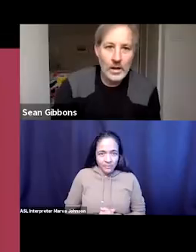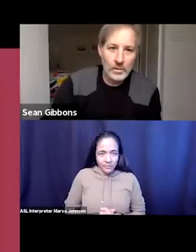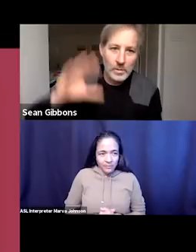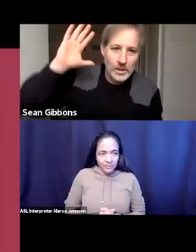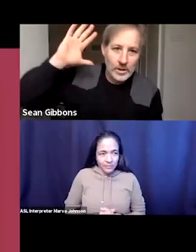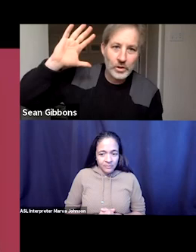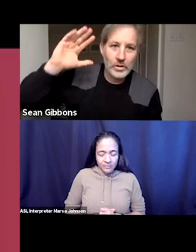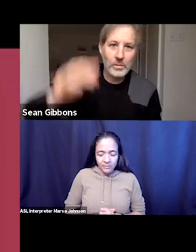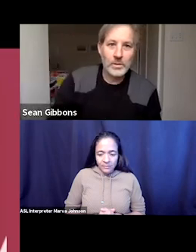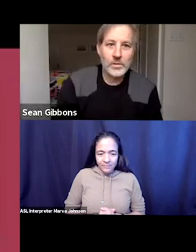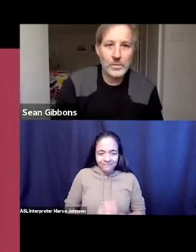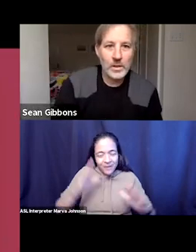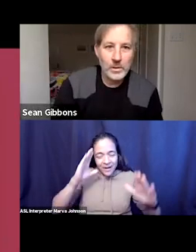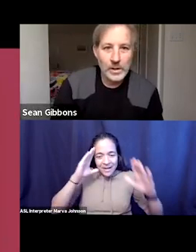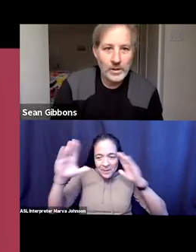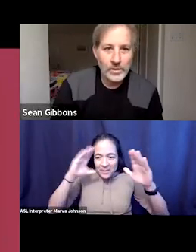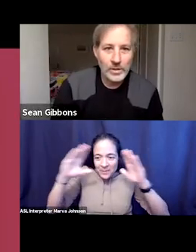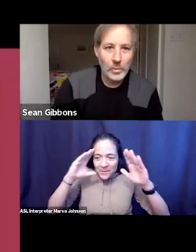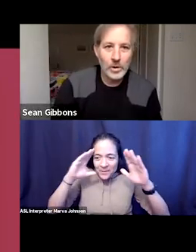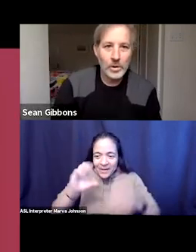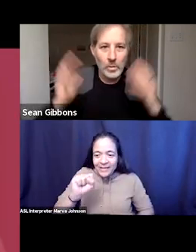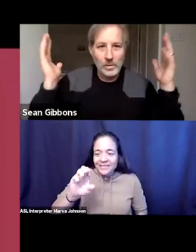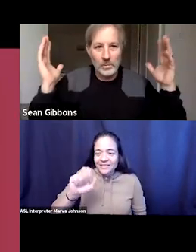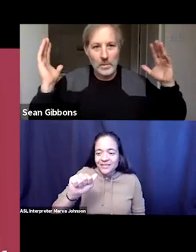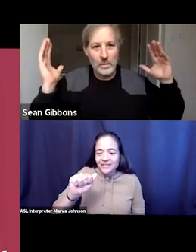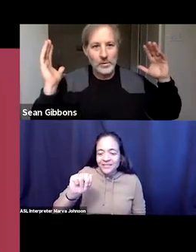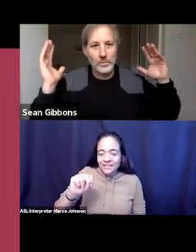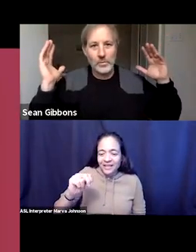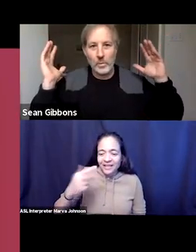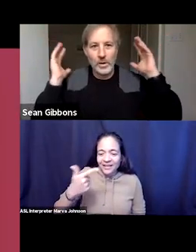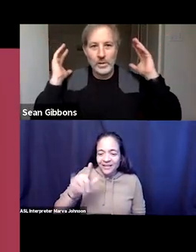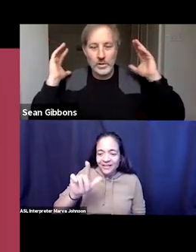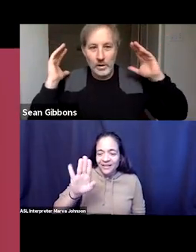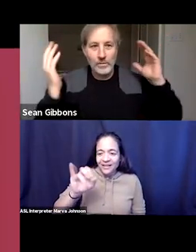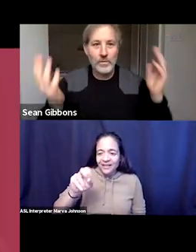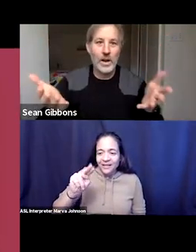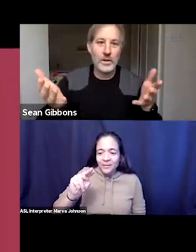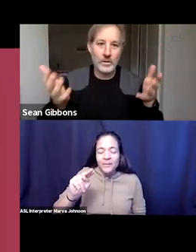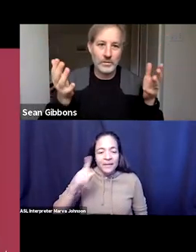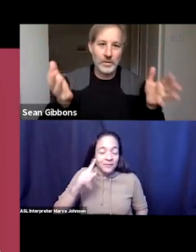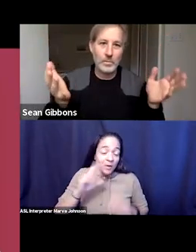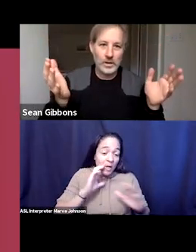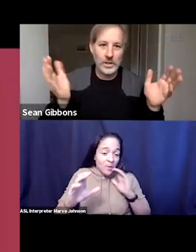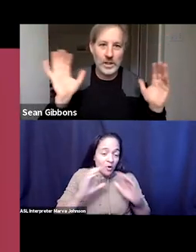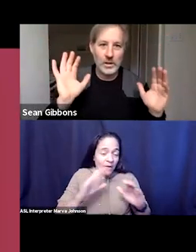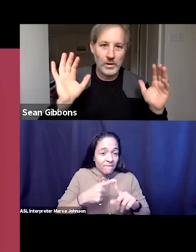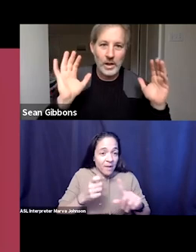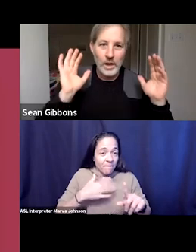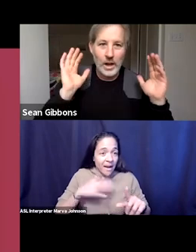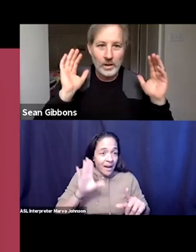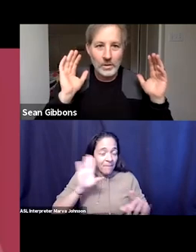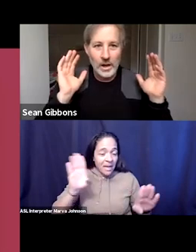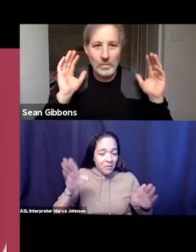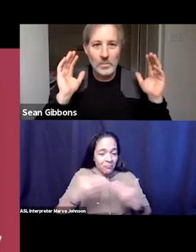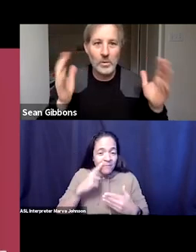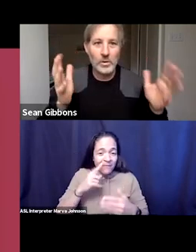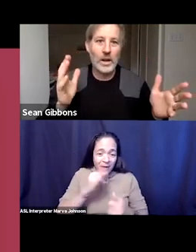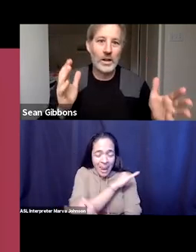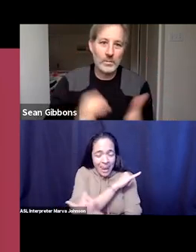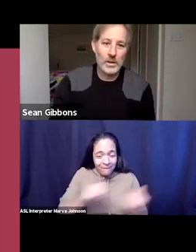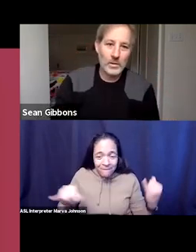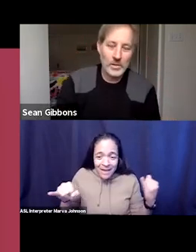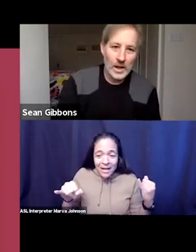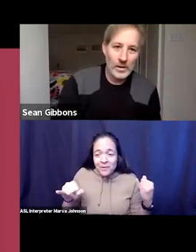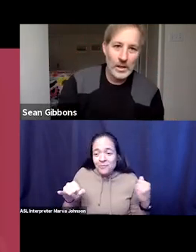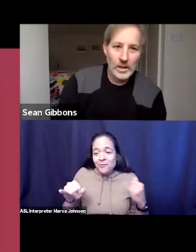hey everybody it's sean gibbons from the communications network welcome to my bedroom for what is our final v plus keynote i could not be more